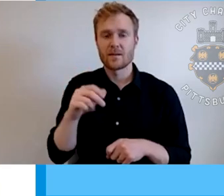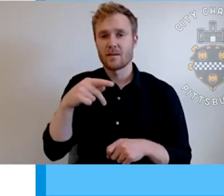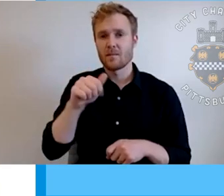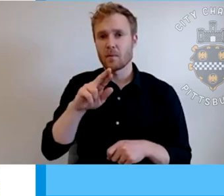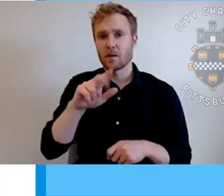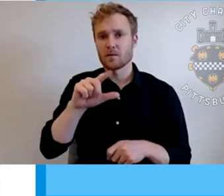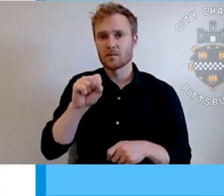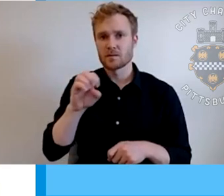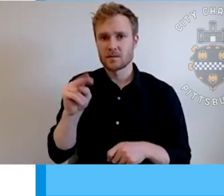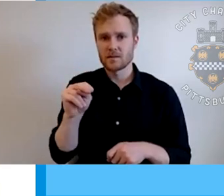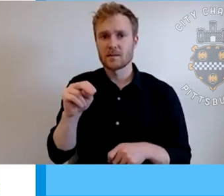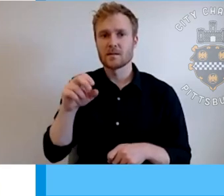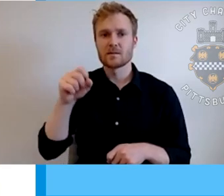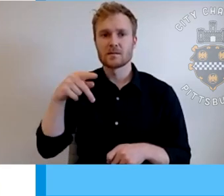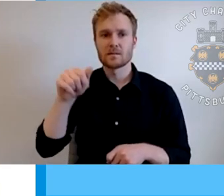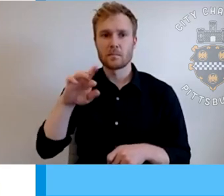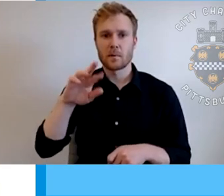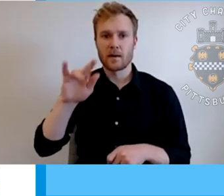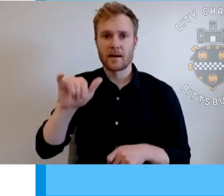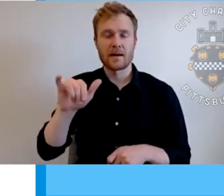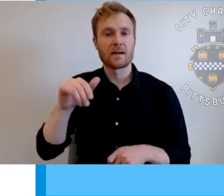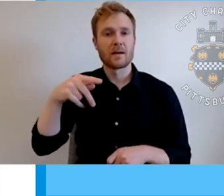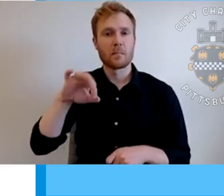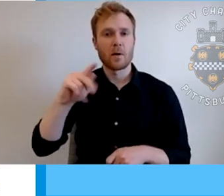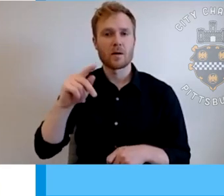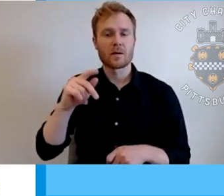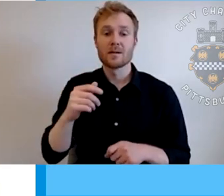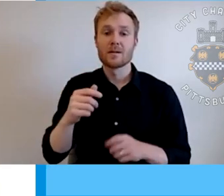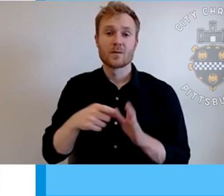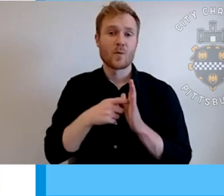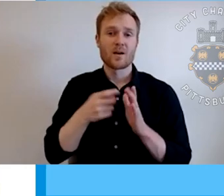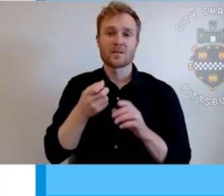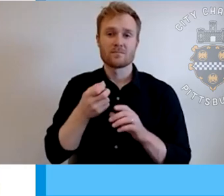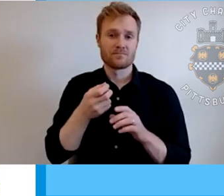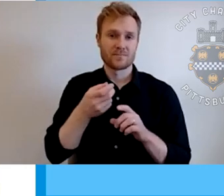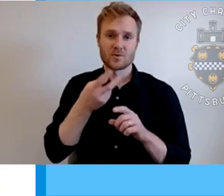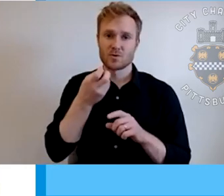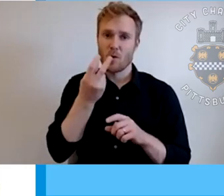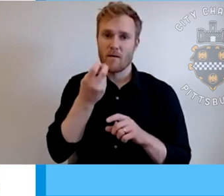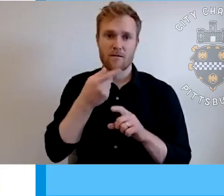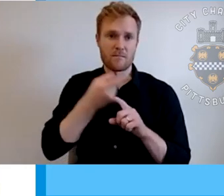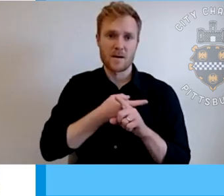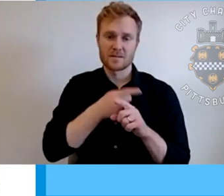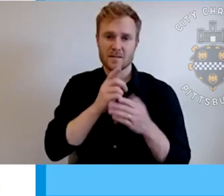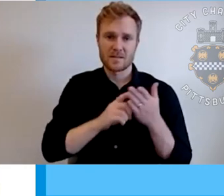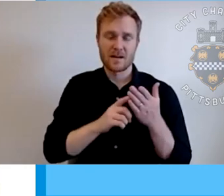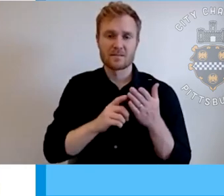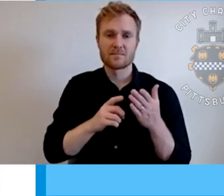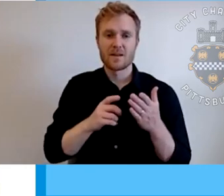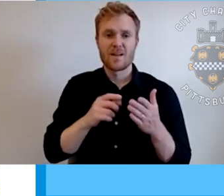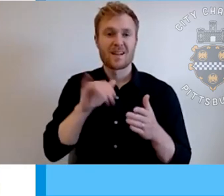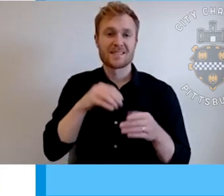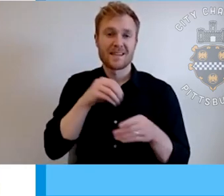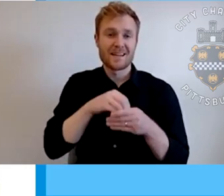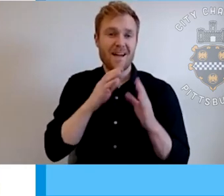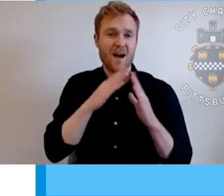takes us a couple months. Um, we had a 12 month design phase. Um, we did all of our construction as a single phase here. The